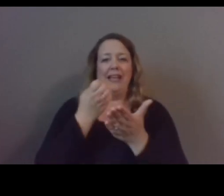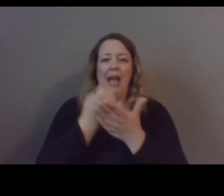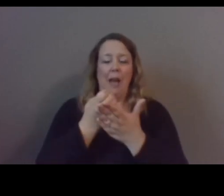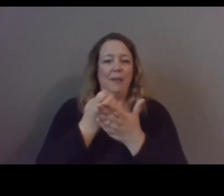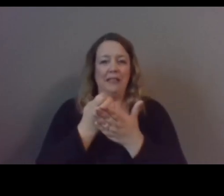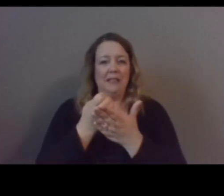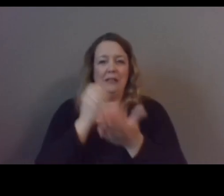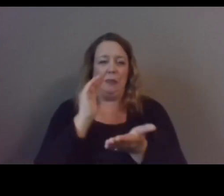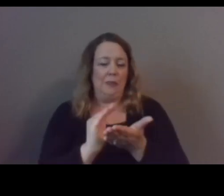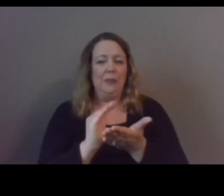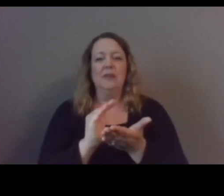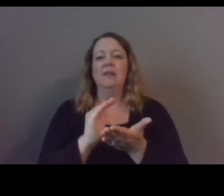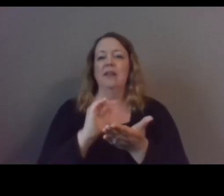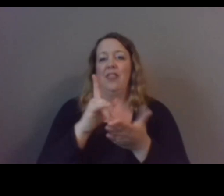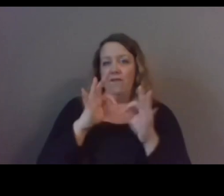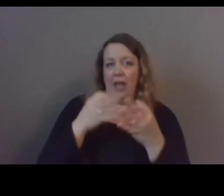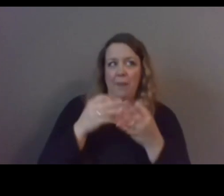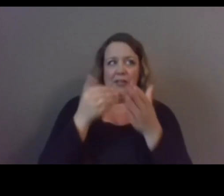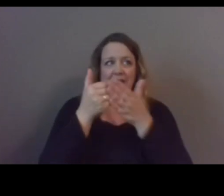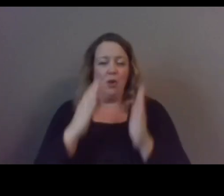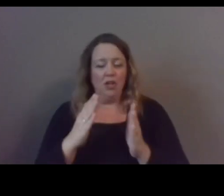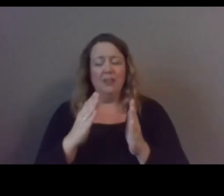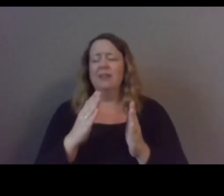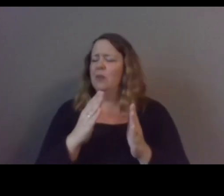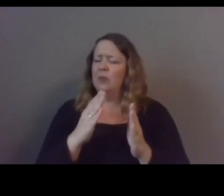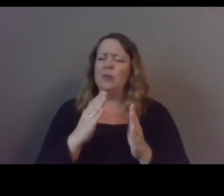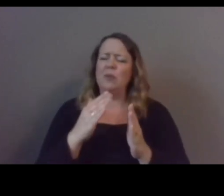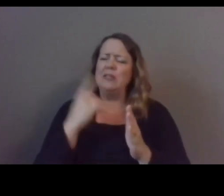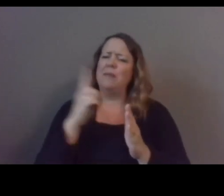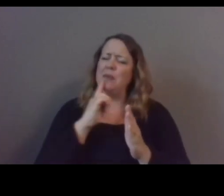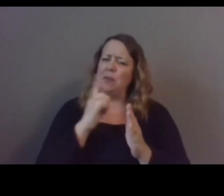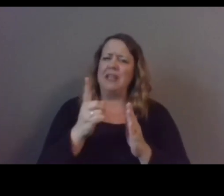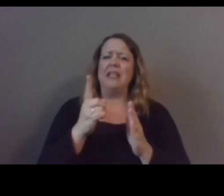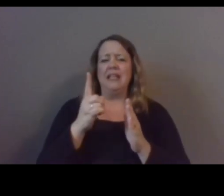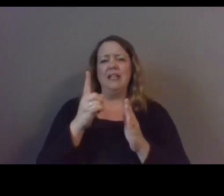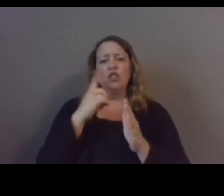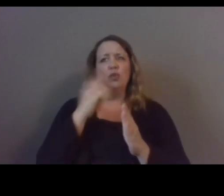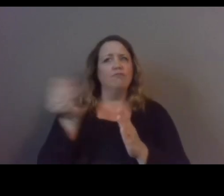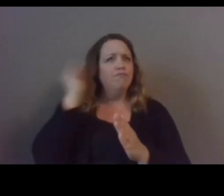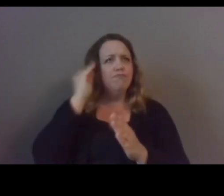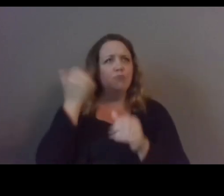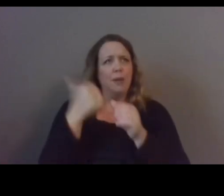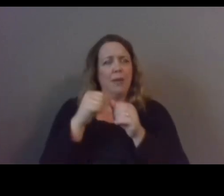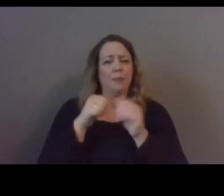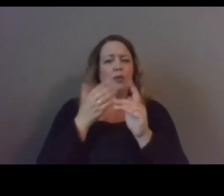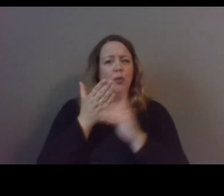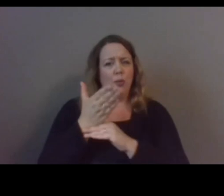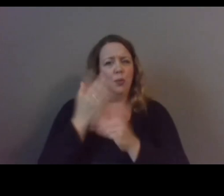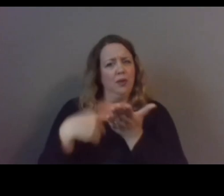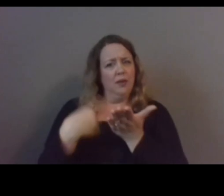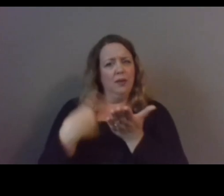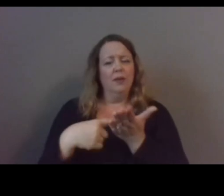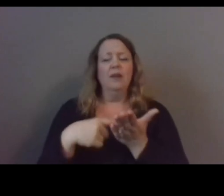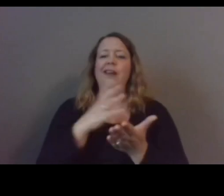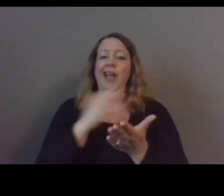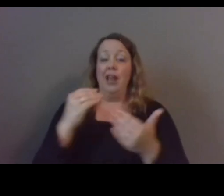neighborhoods so that's really i think just something to to keep in mind in all this and of course many of those youth also being